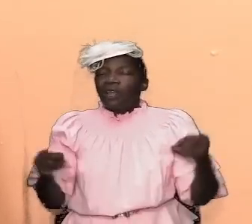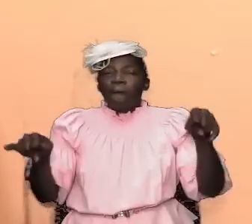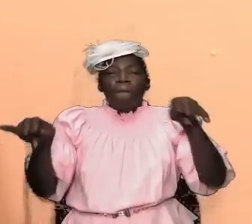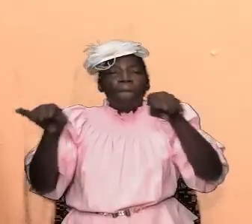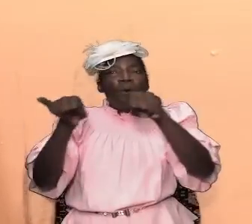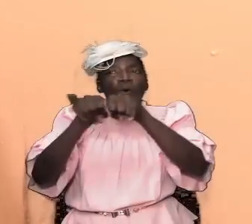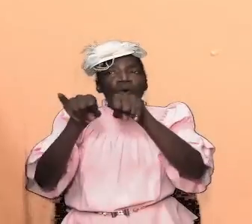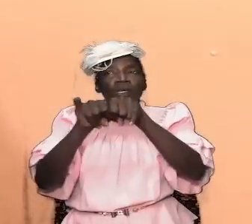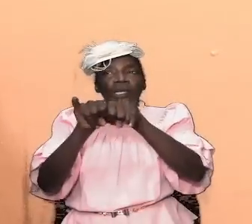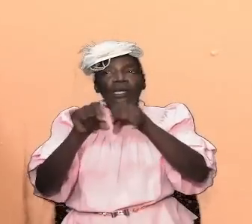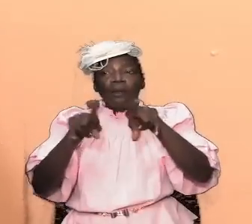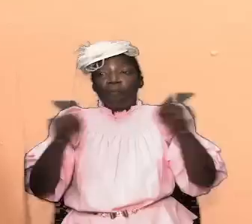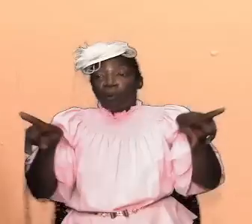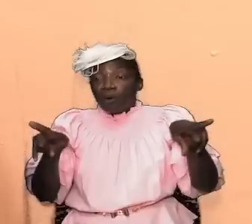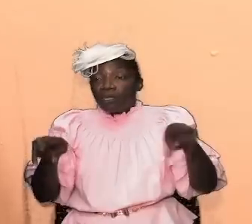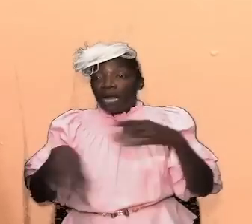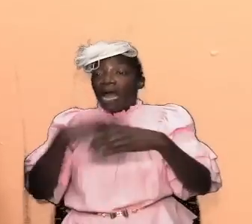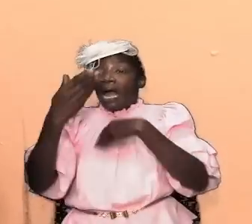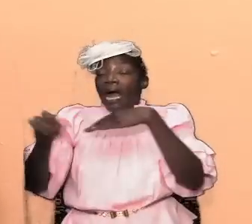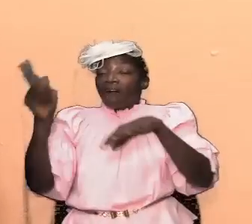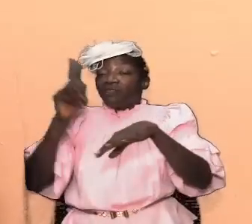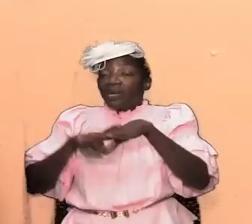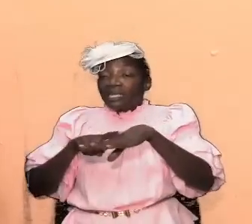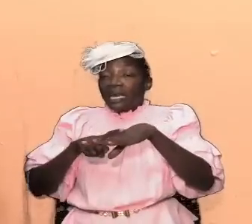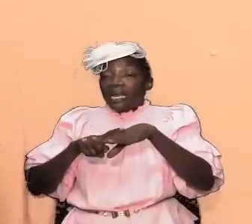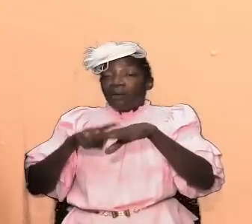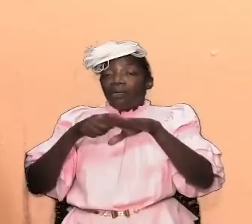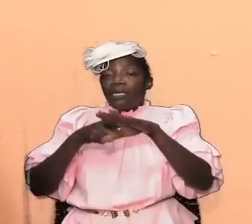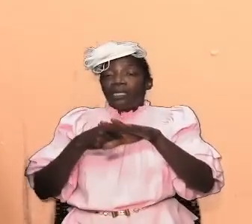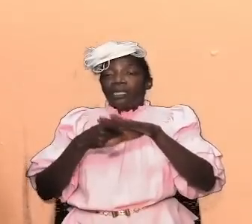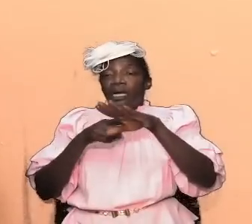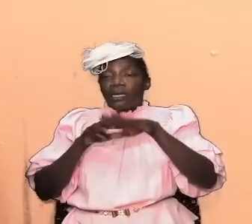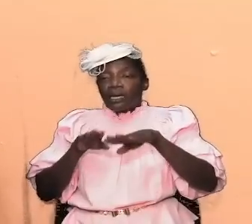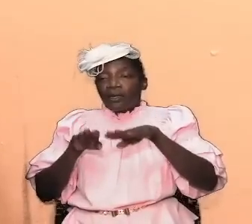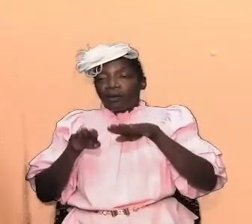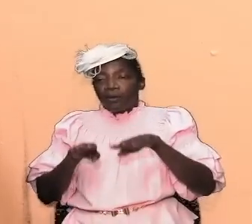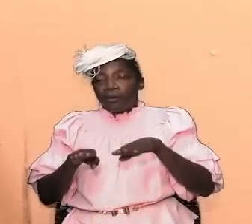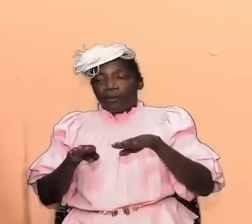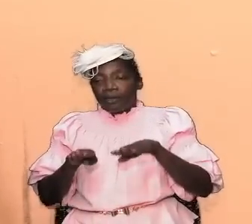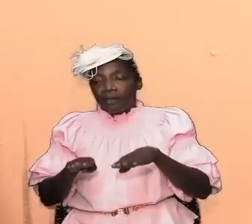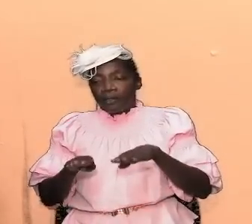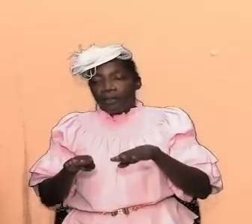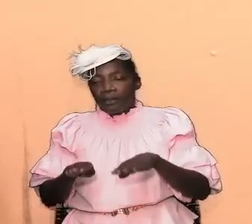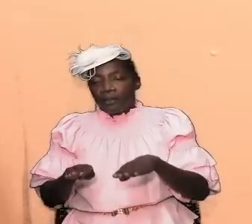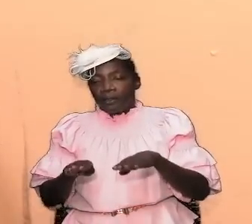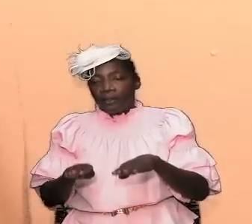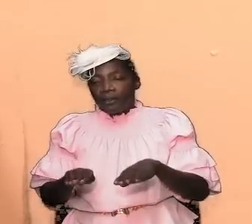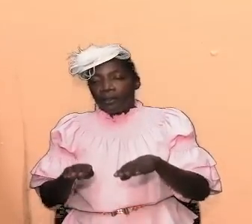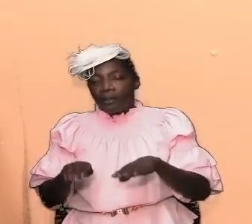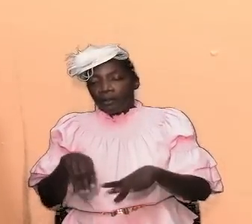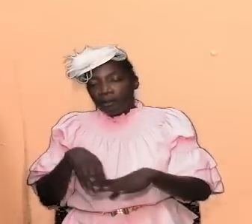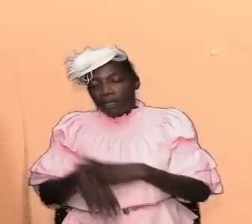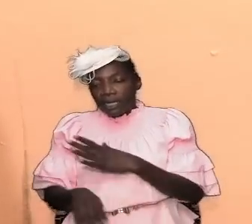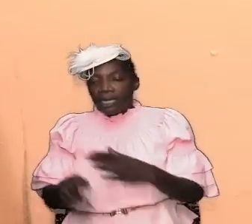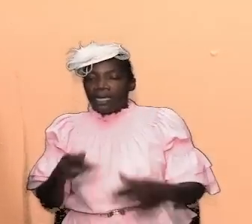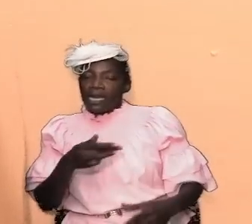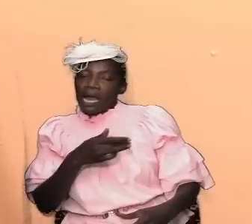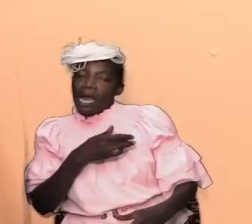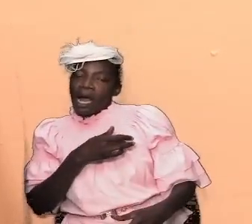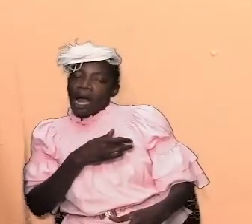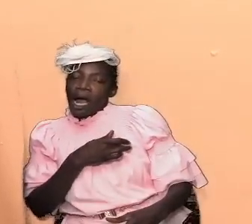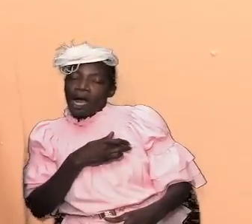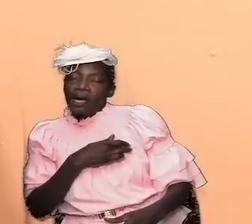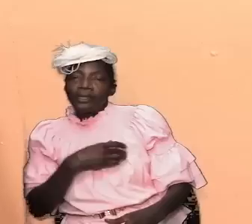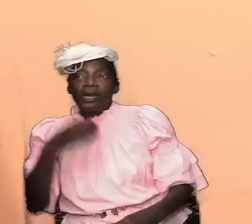while it began to decline it started in the heart of solomon it